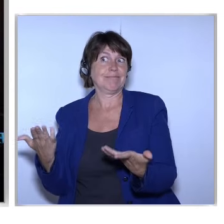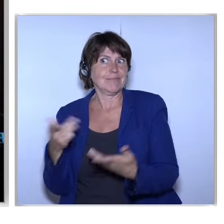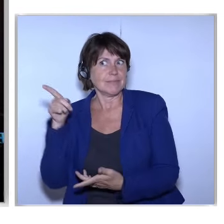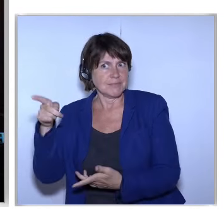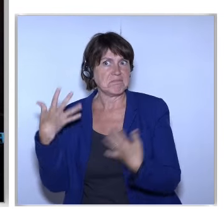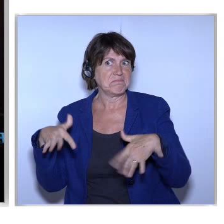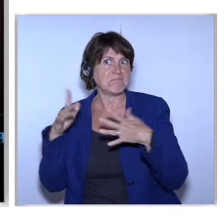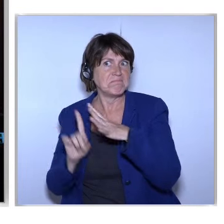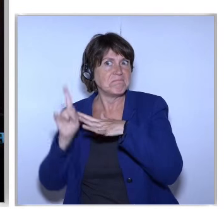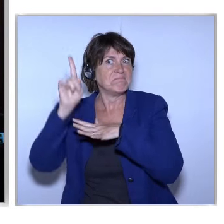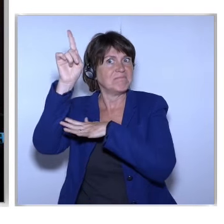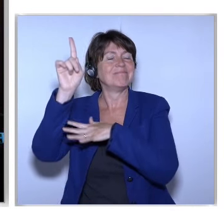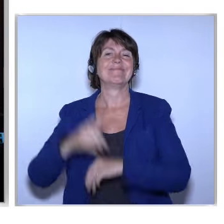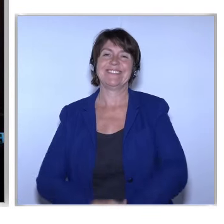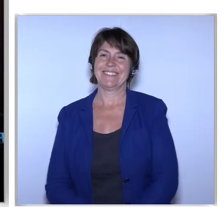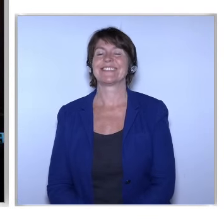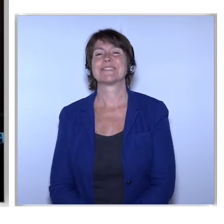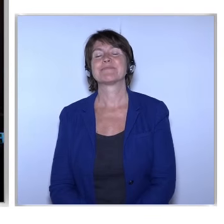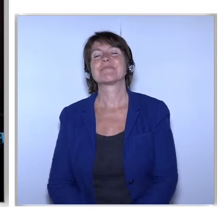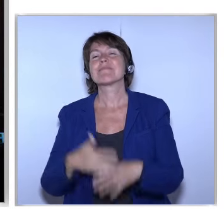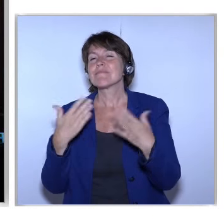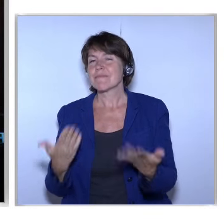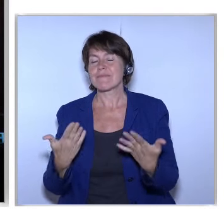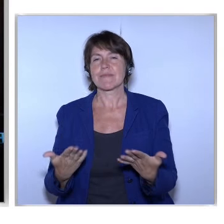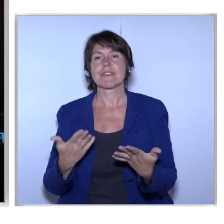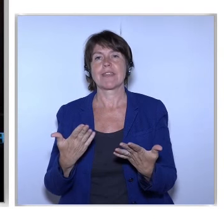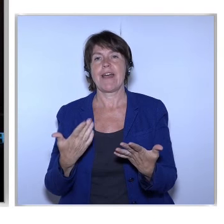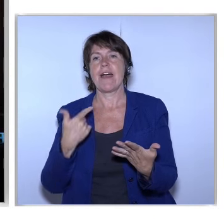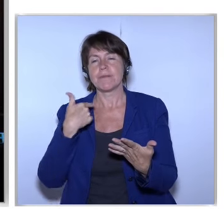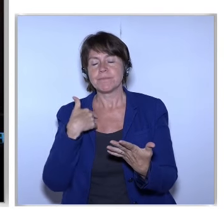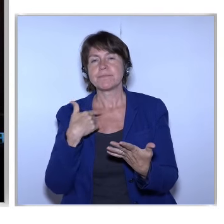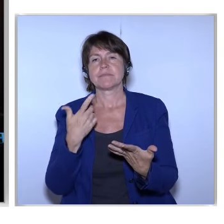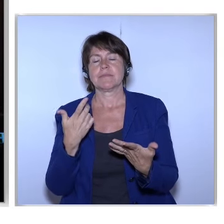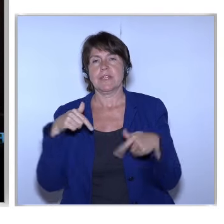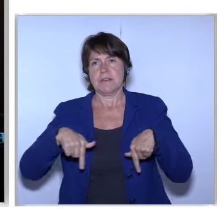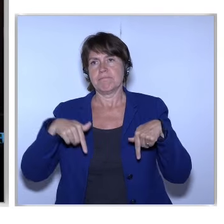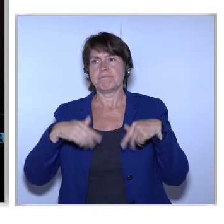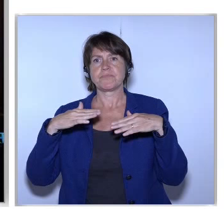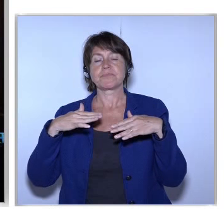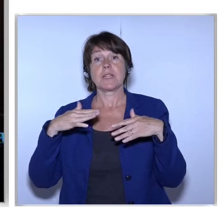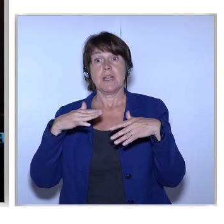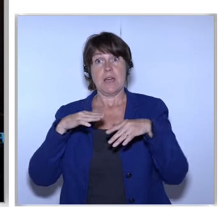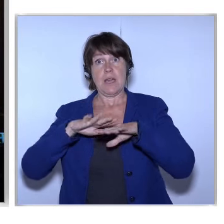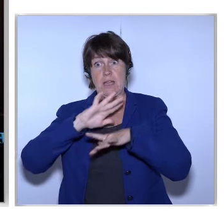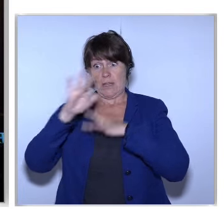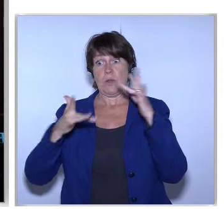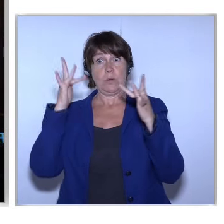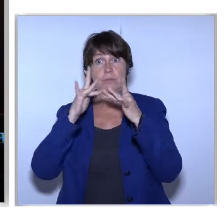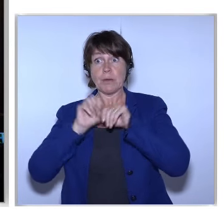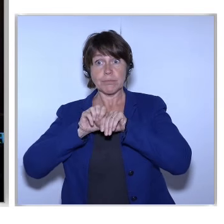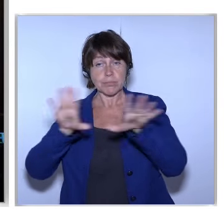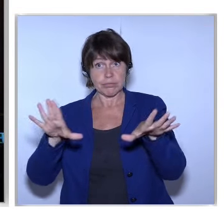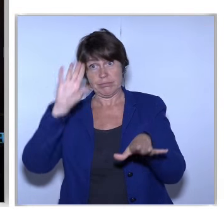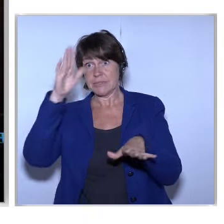So let me just take you through a bit of housekeeping Now this session is being web streamed live So hello